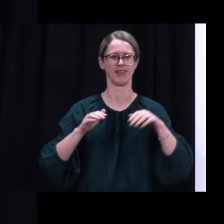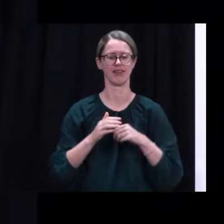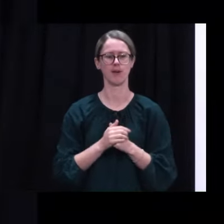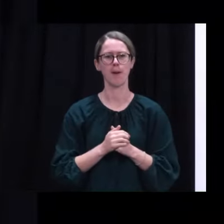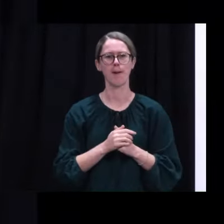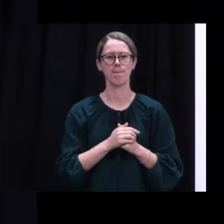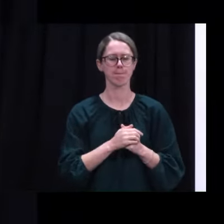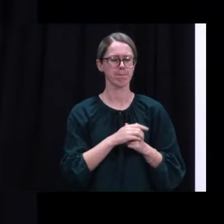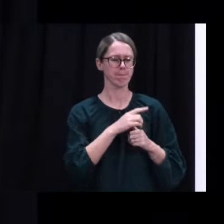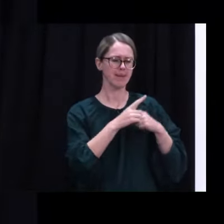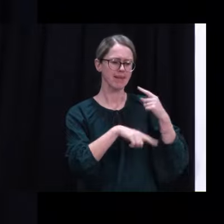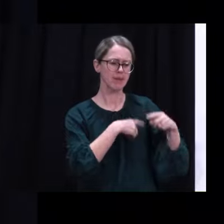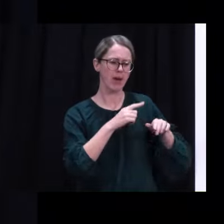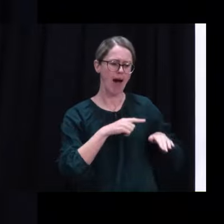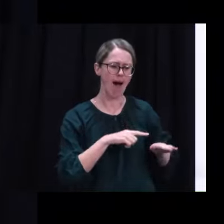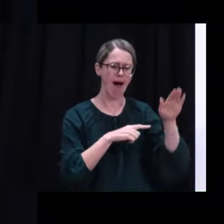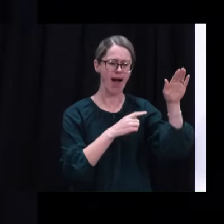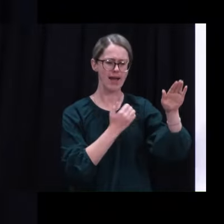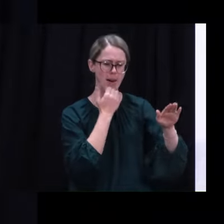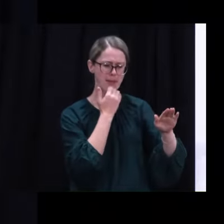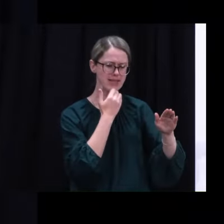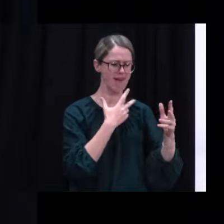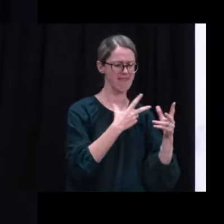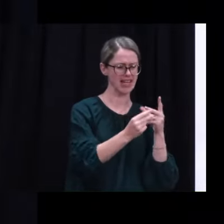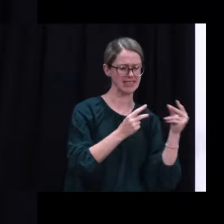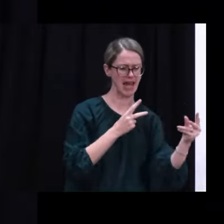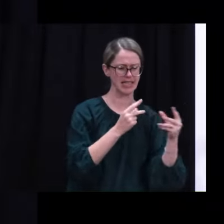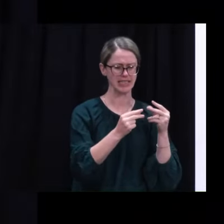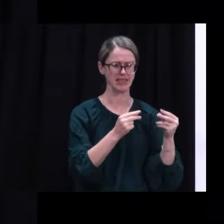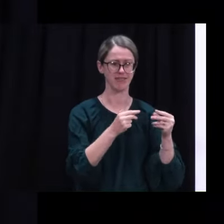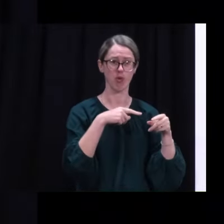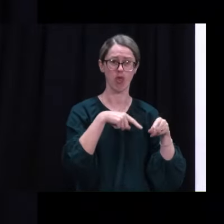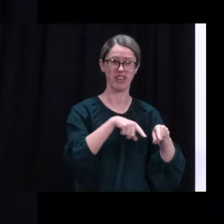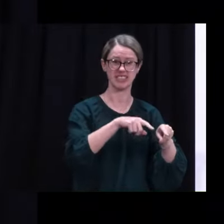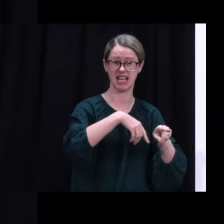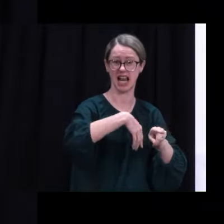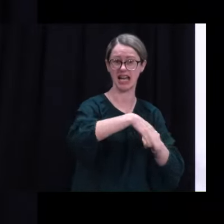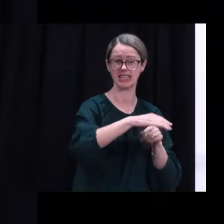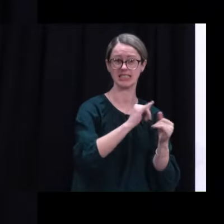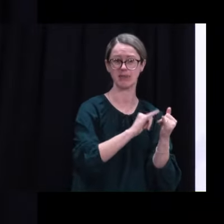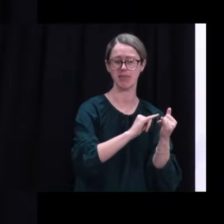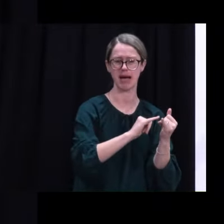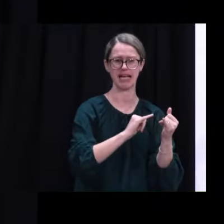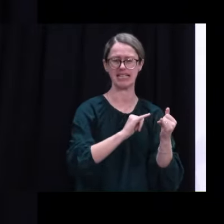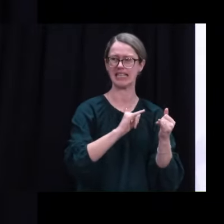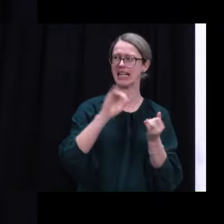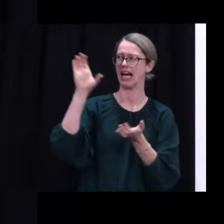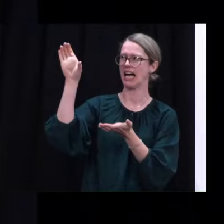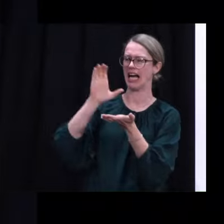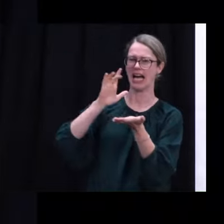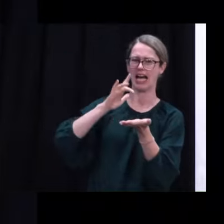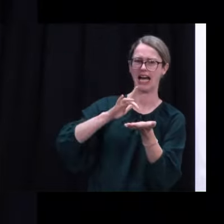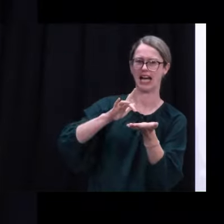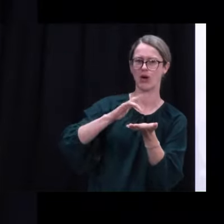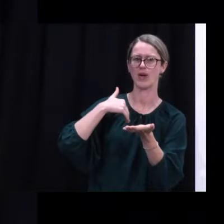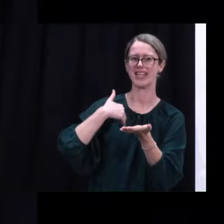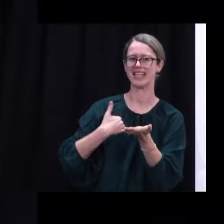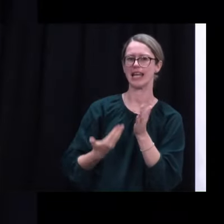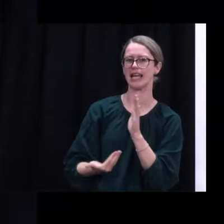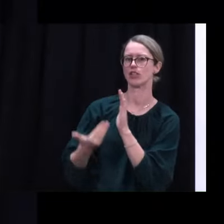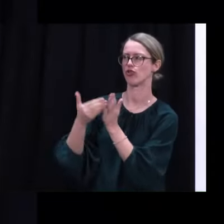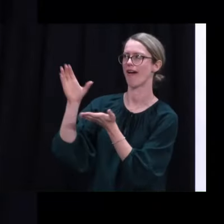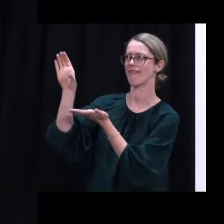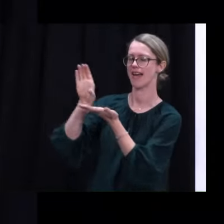to sustain these record high levels in the latter part of September, we needed to obtain additional supplies.